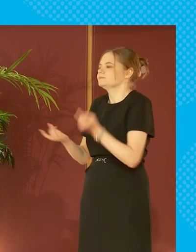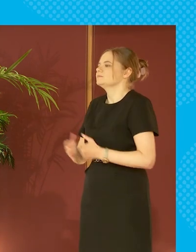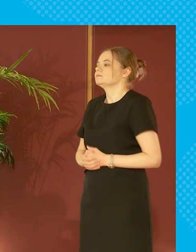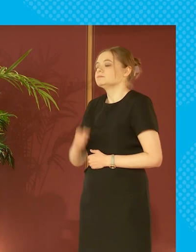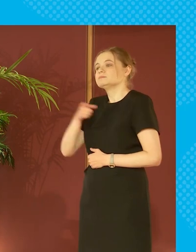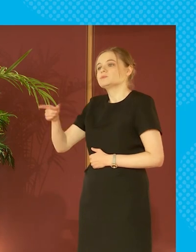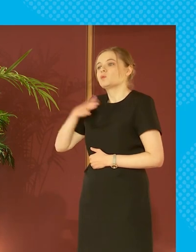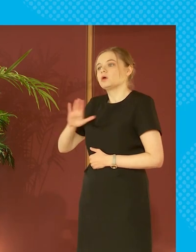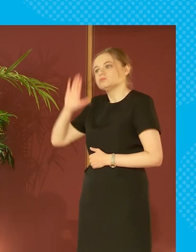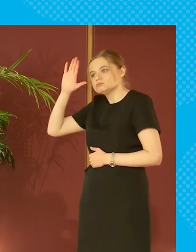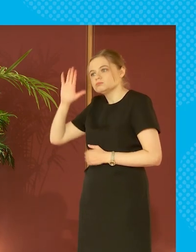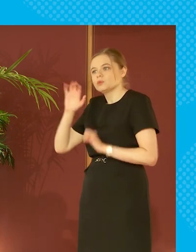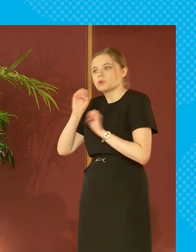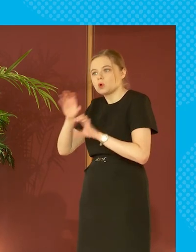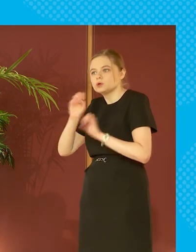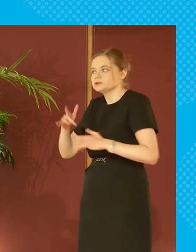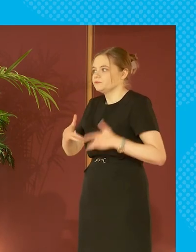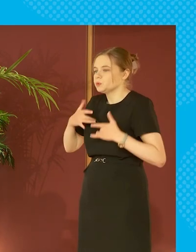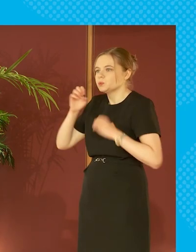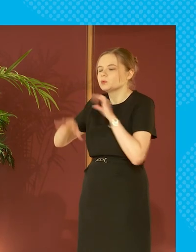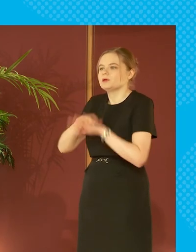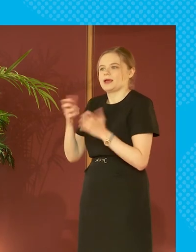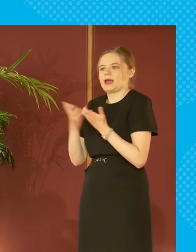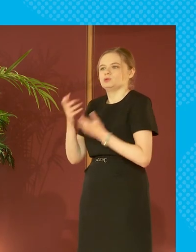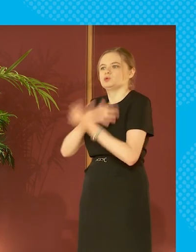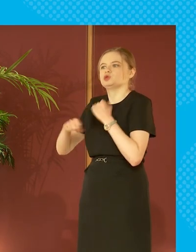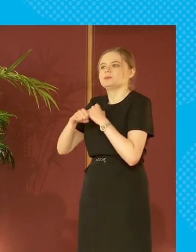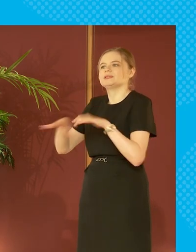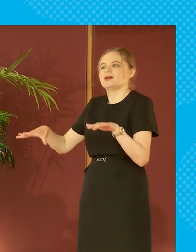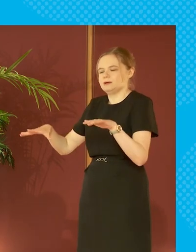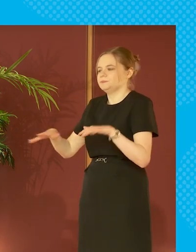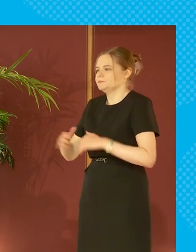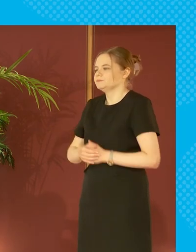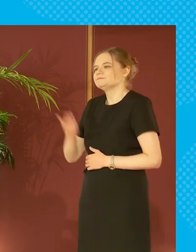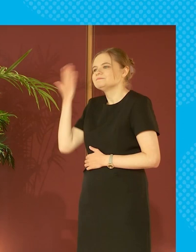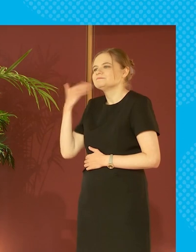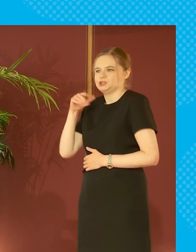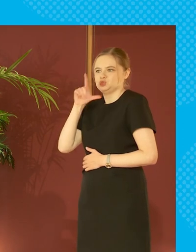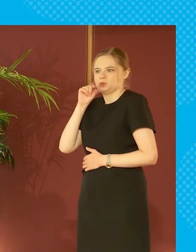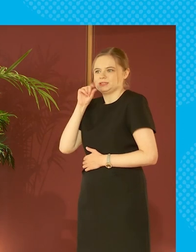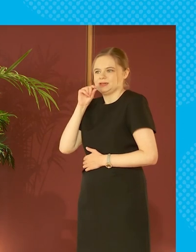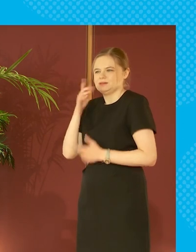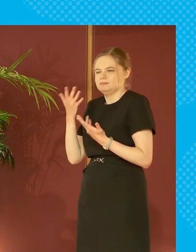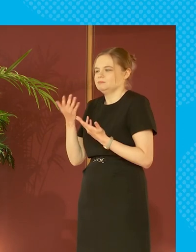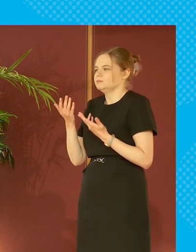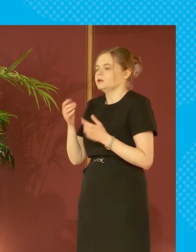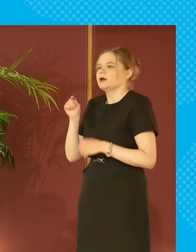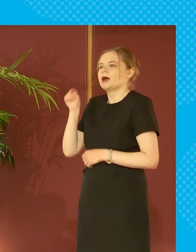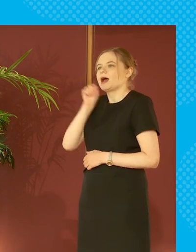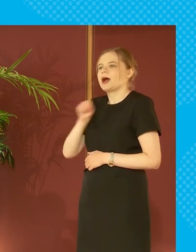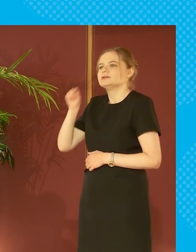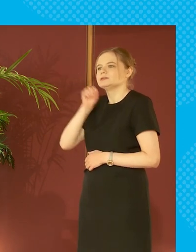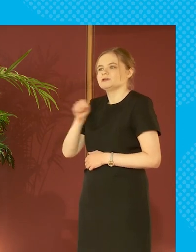If you want to share your thoughts as we go via social media please do. The what used to be Twitter the channel is at